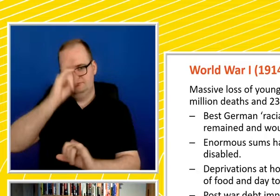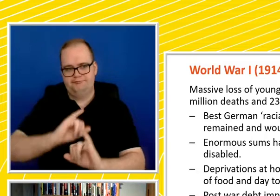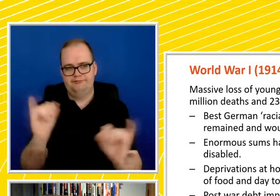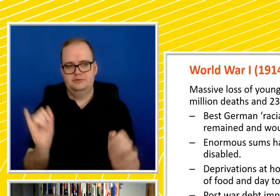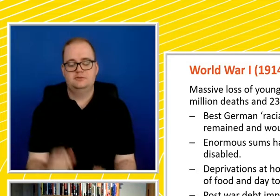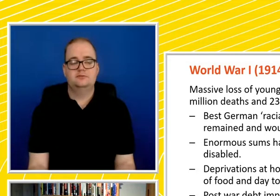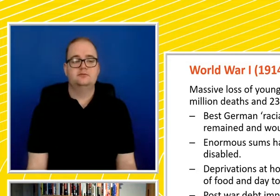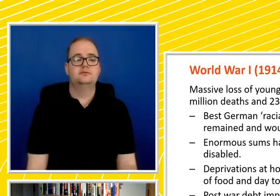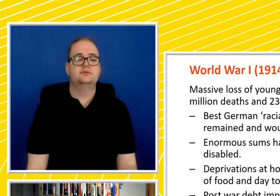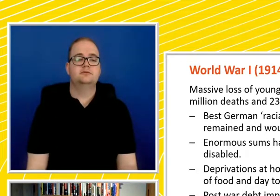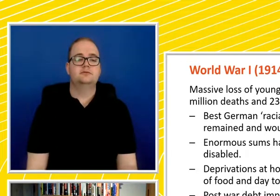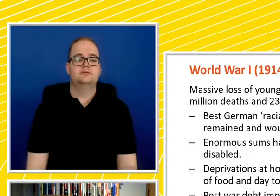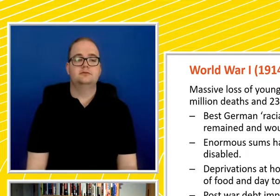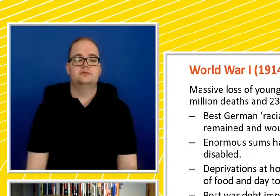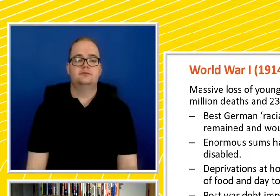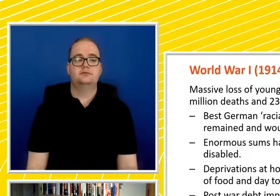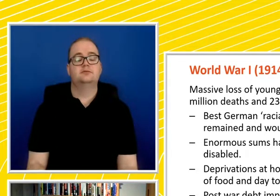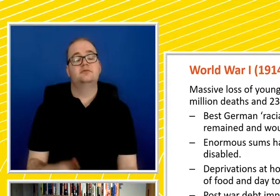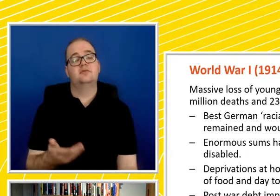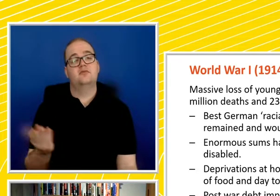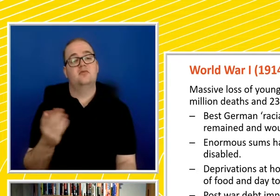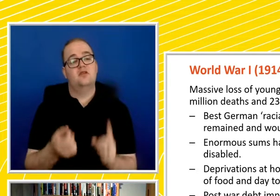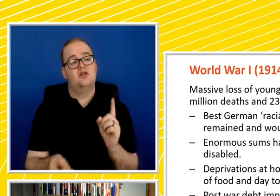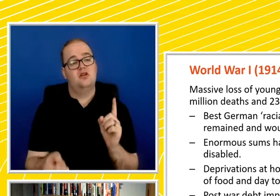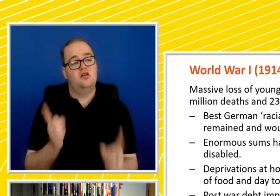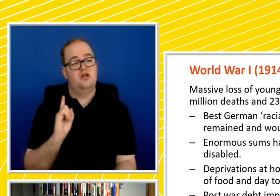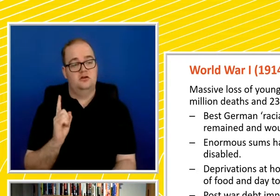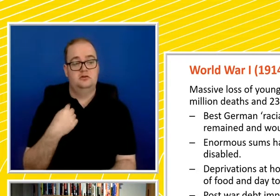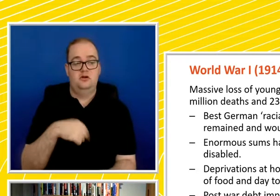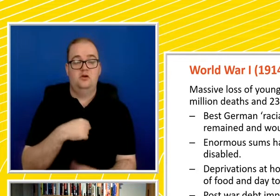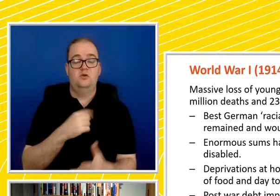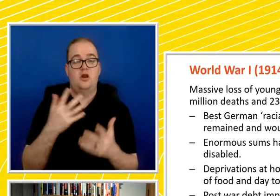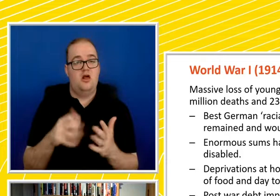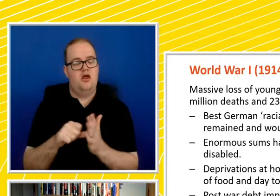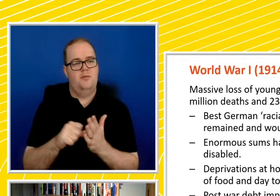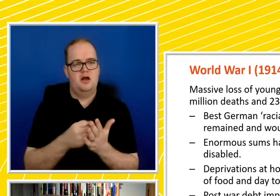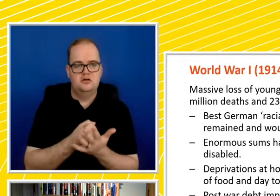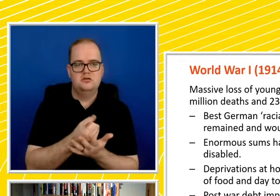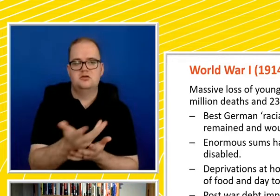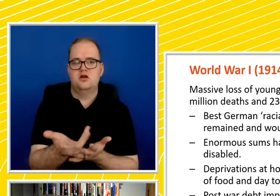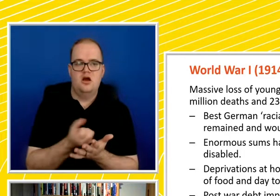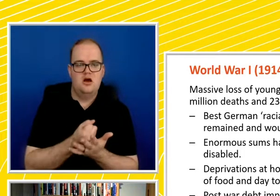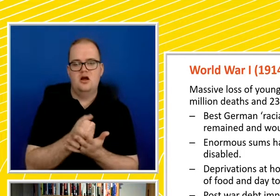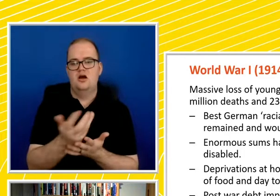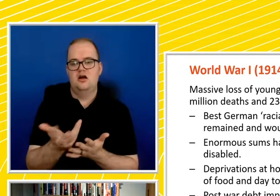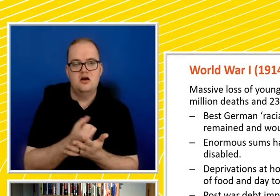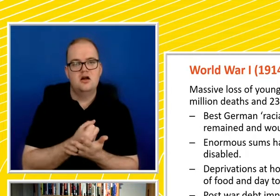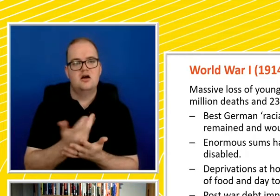There's this realisation that we've spent enormous sums on maintaining these so-called asylums,